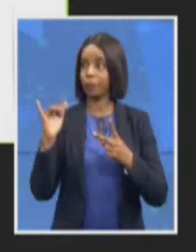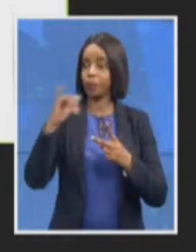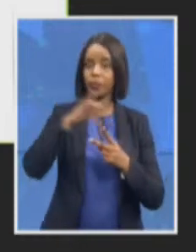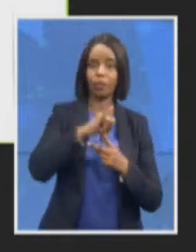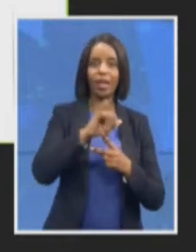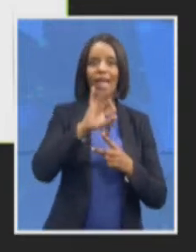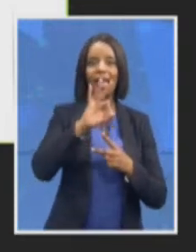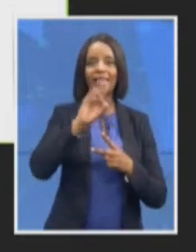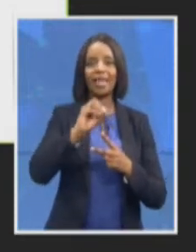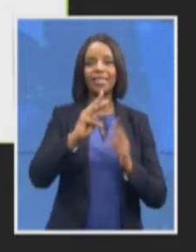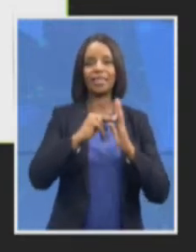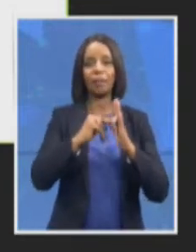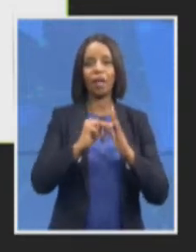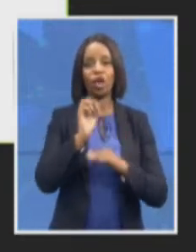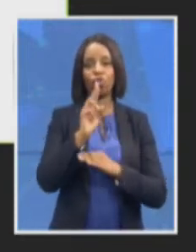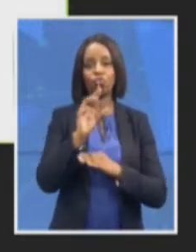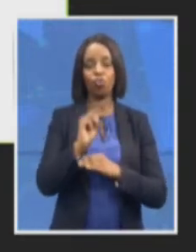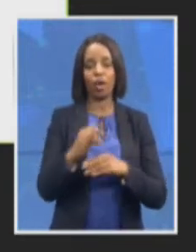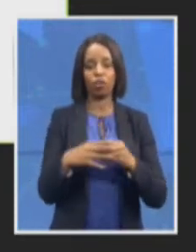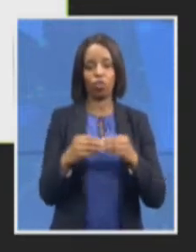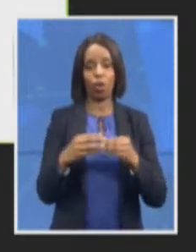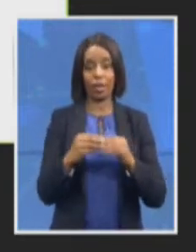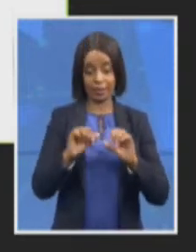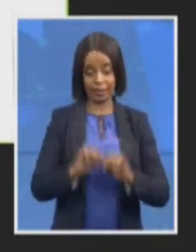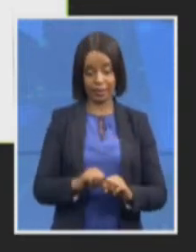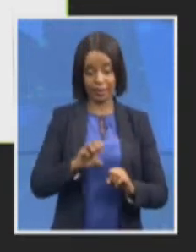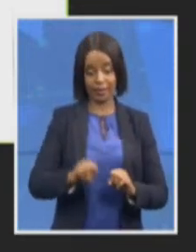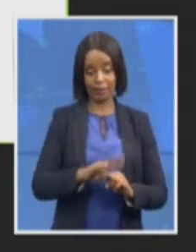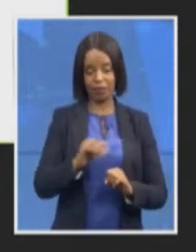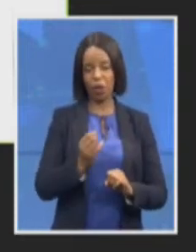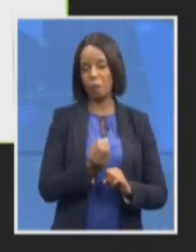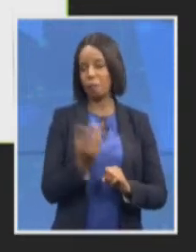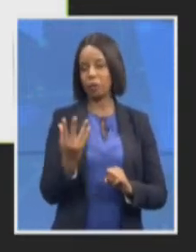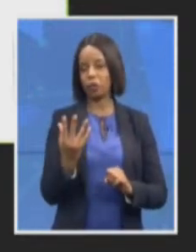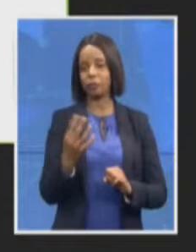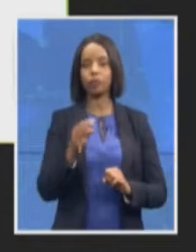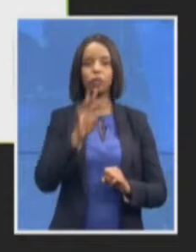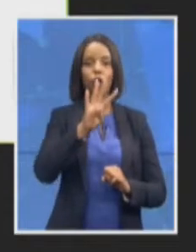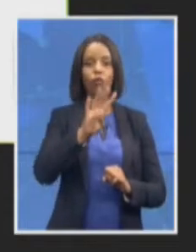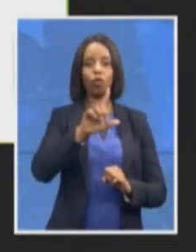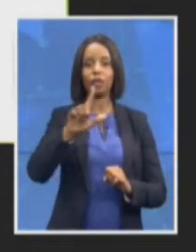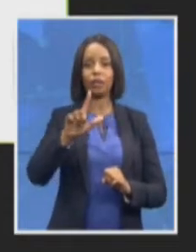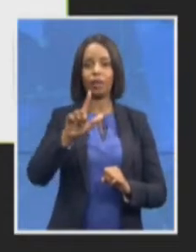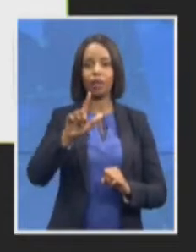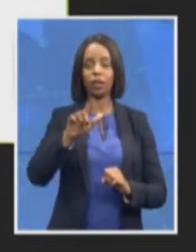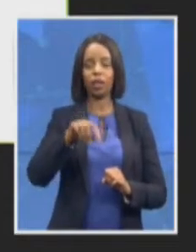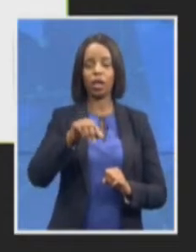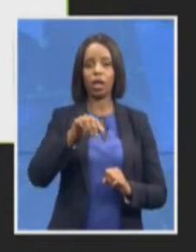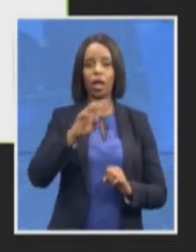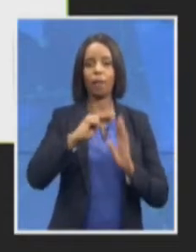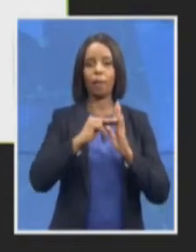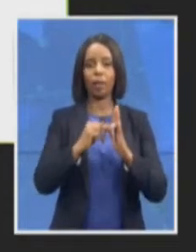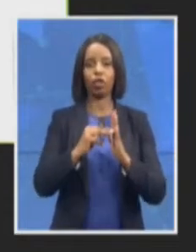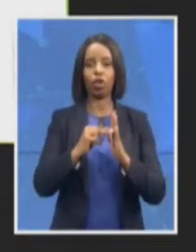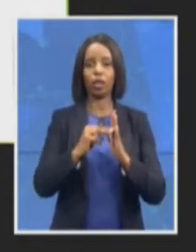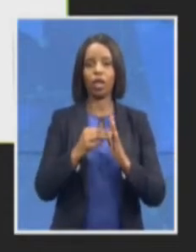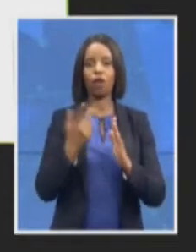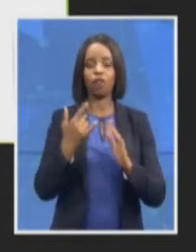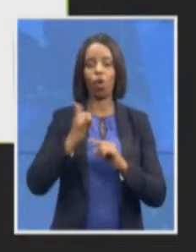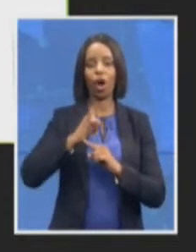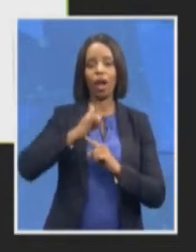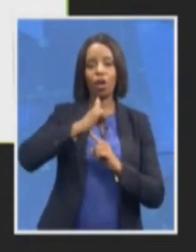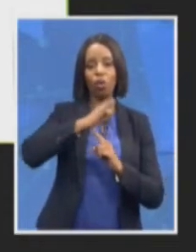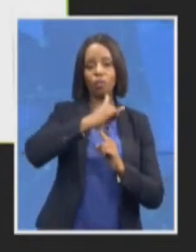it's 47 million and this belongs to Eilis Light investments P2A limited